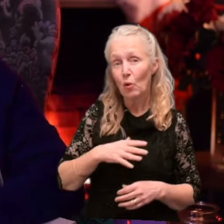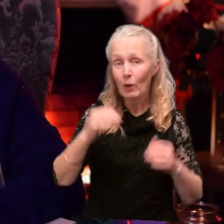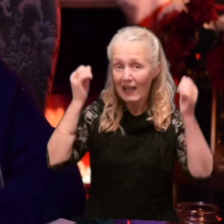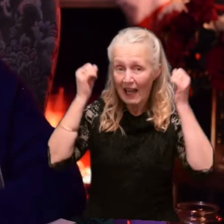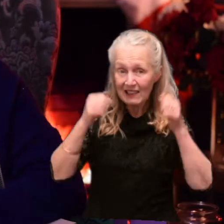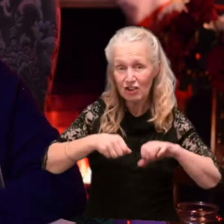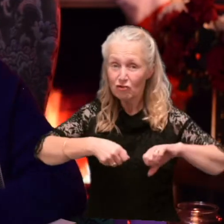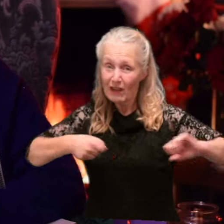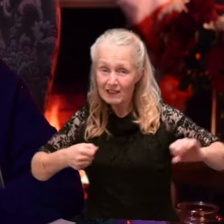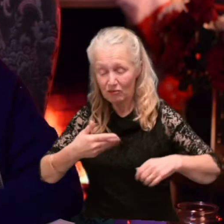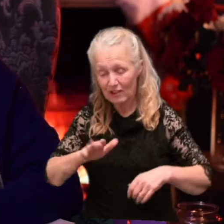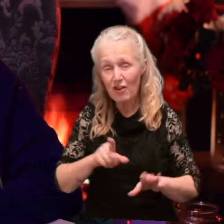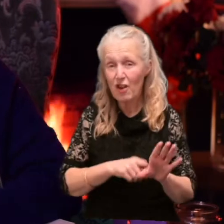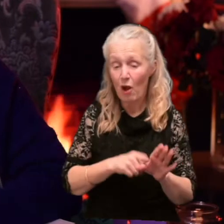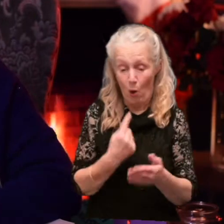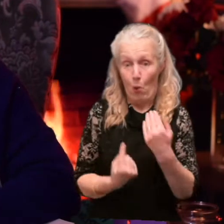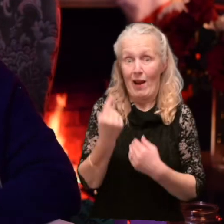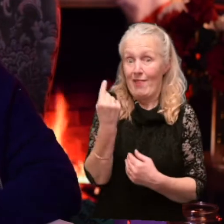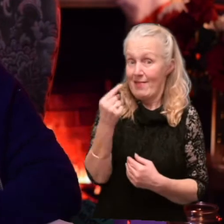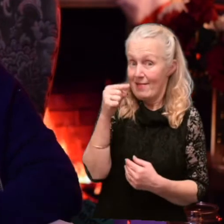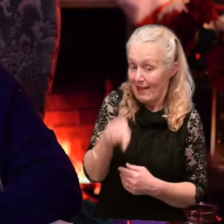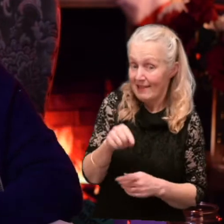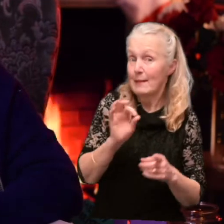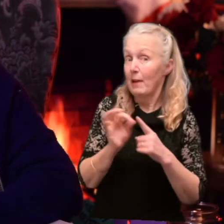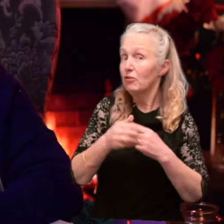the year. Just this special day.